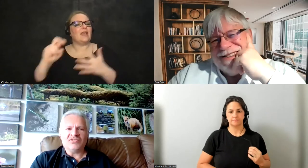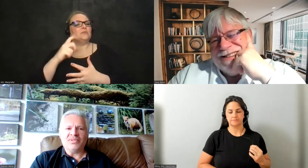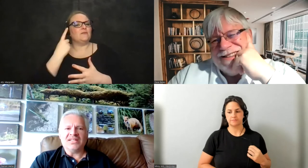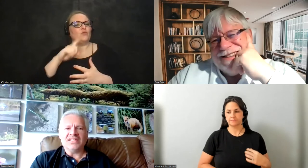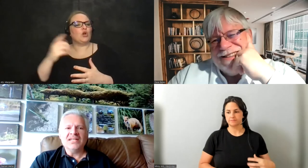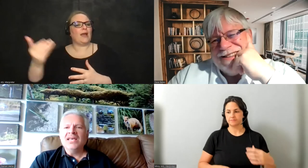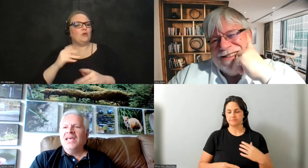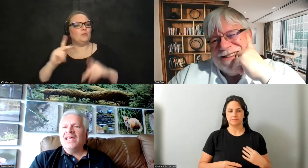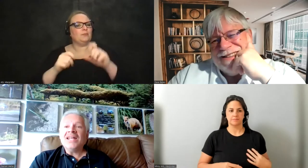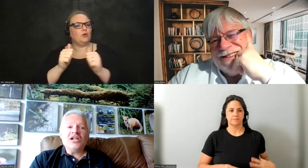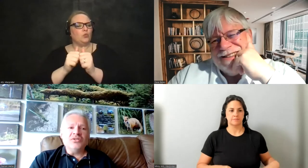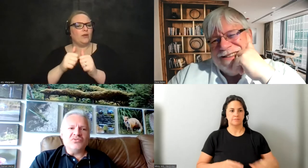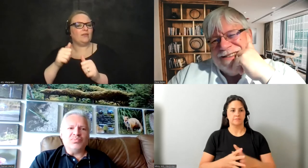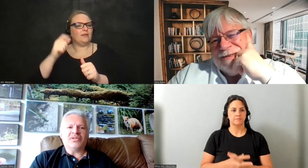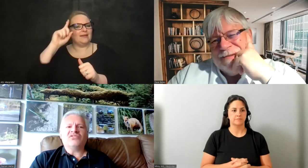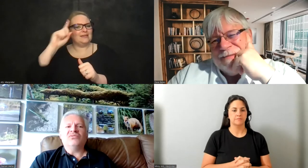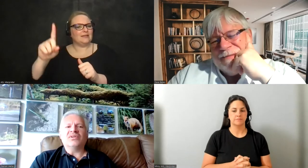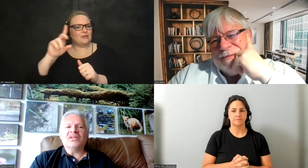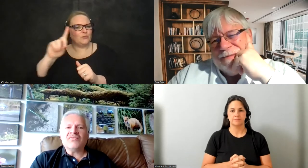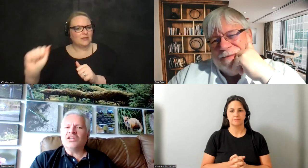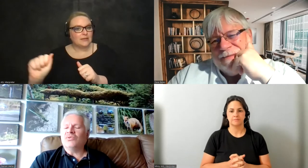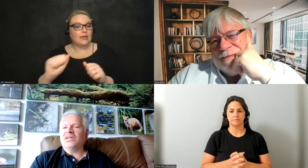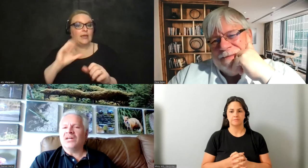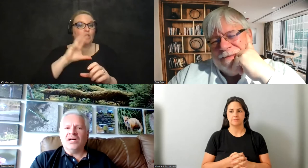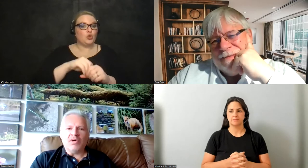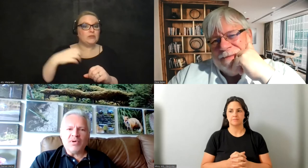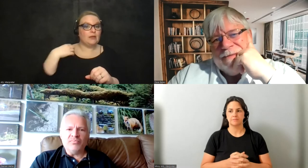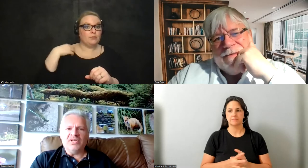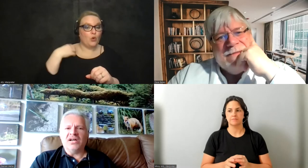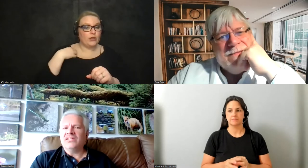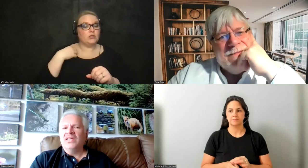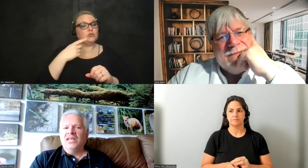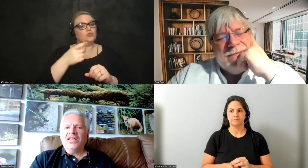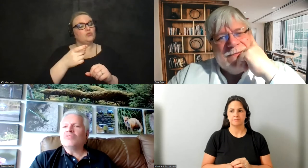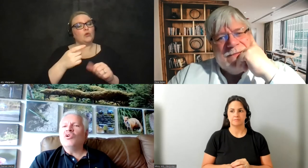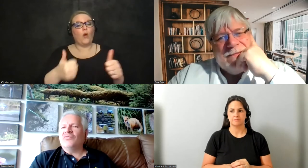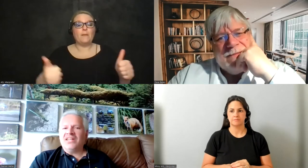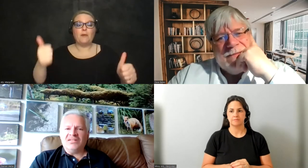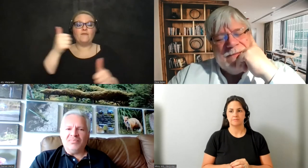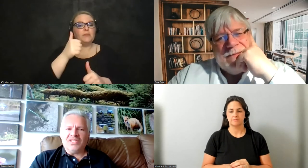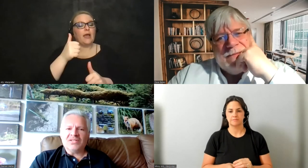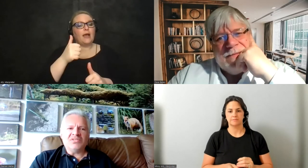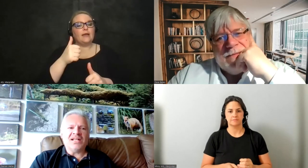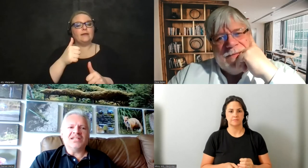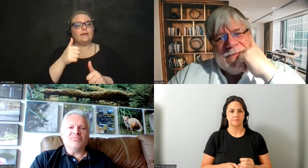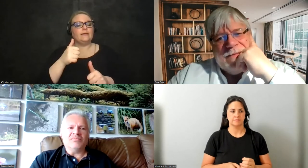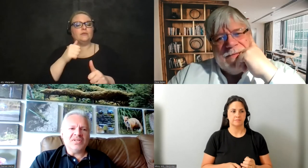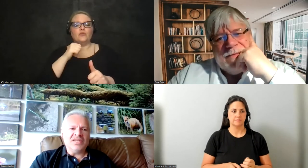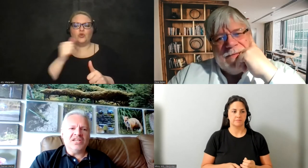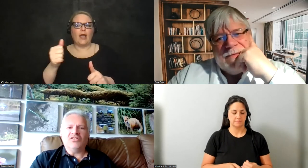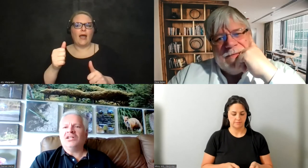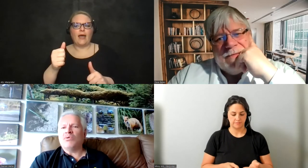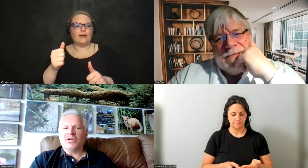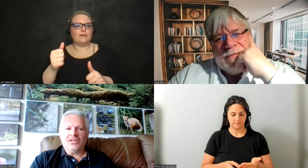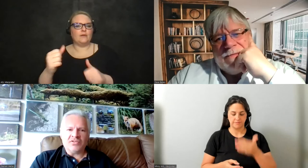intellectual disabilities and that includes employers who are definitely going uh above and beyond they aren't motivated by someone telling them